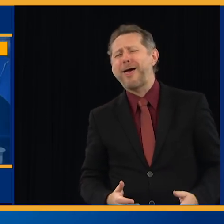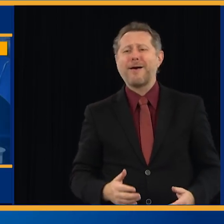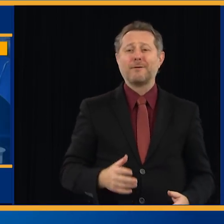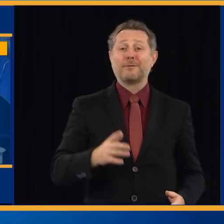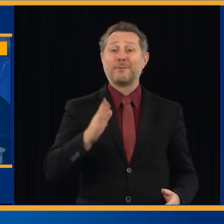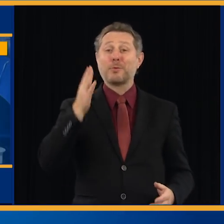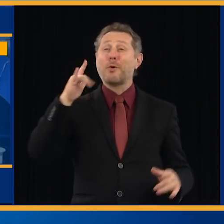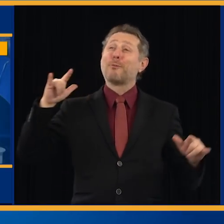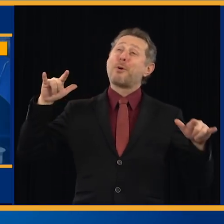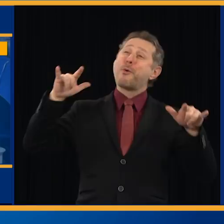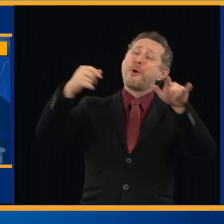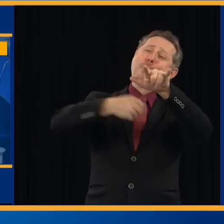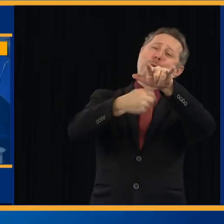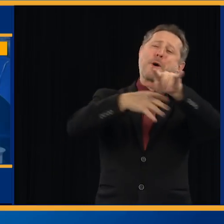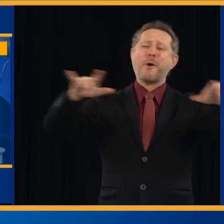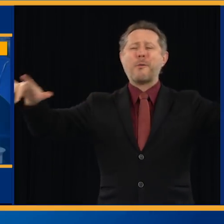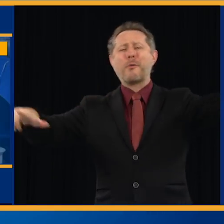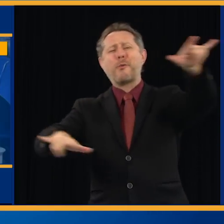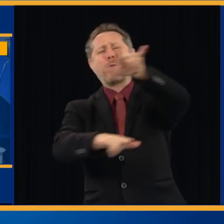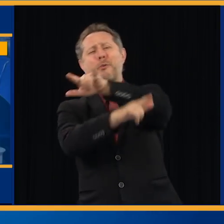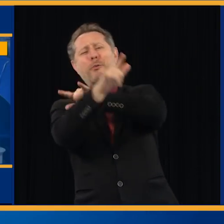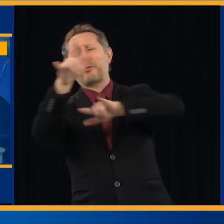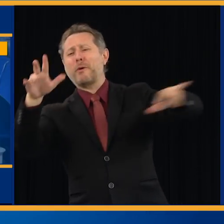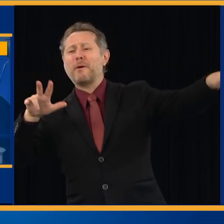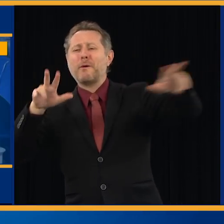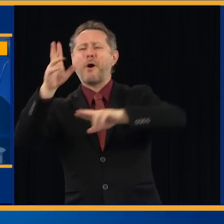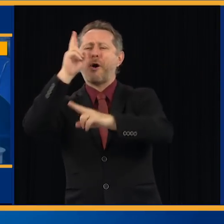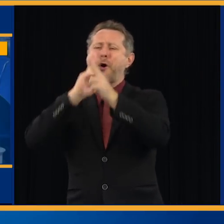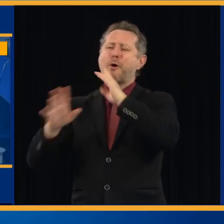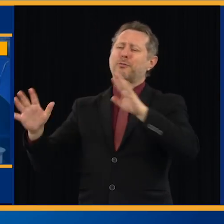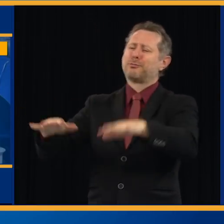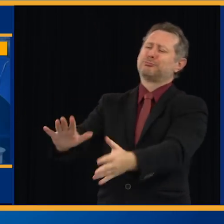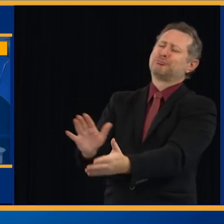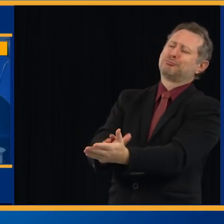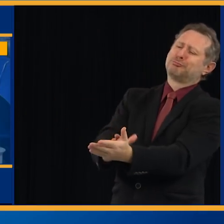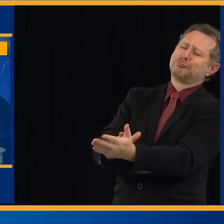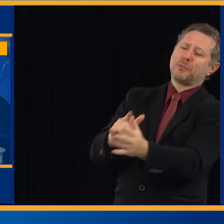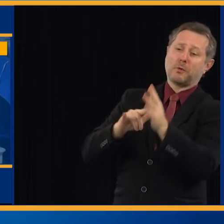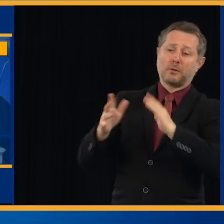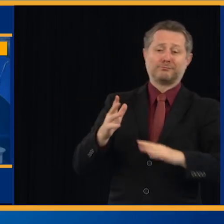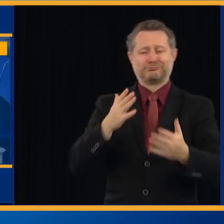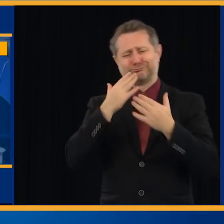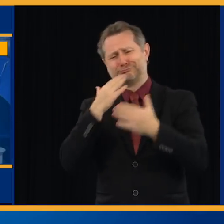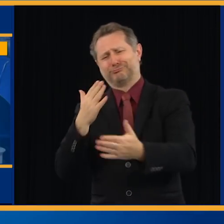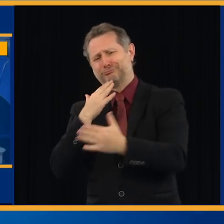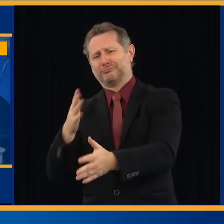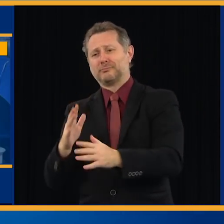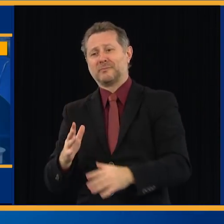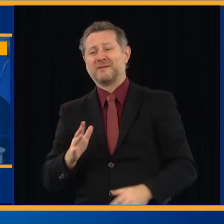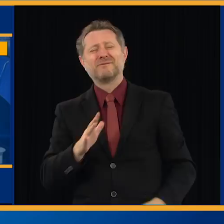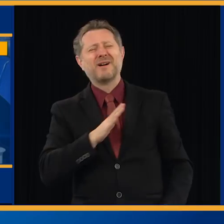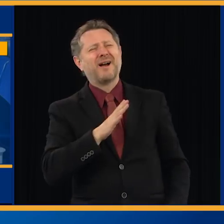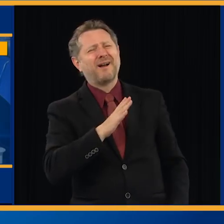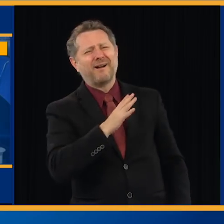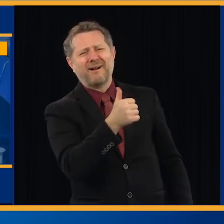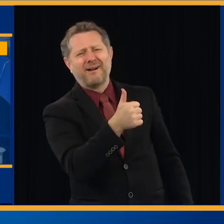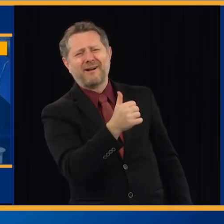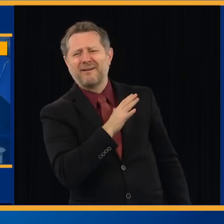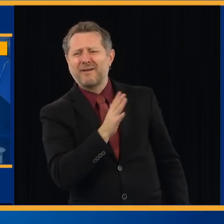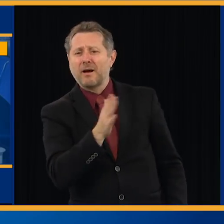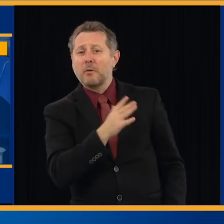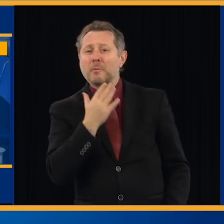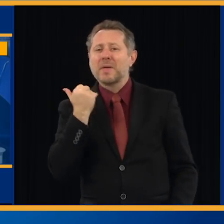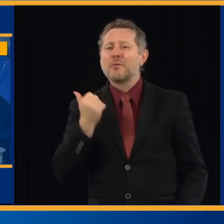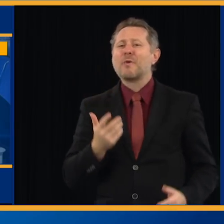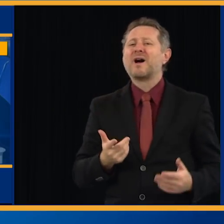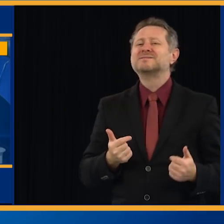have public demonstrations of gratitude. Yeah. Even better than that is what you